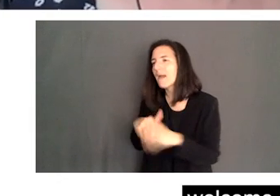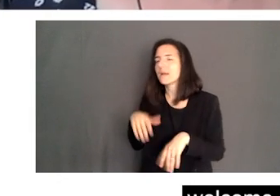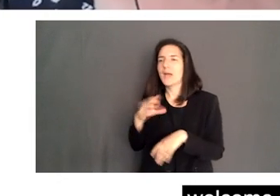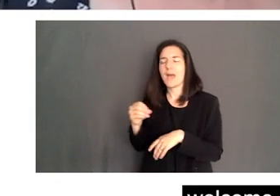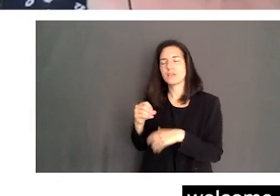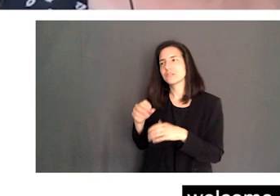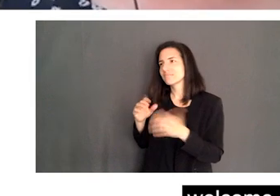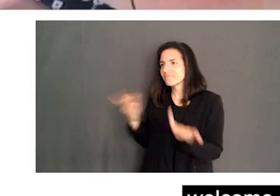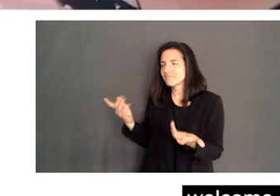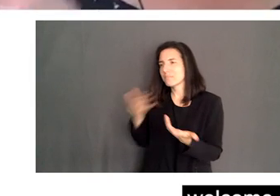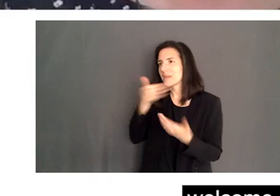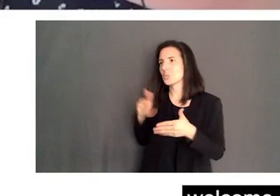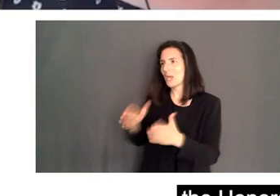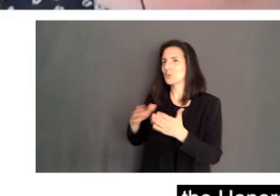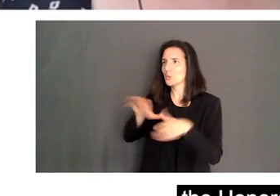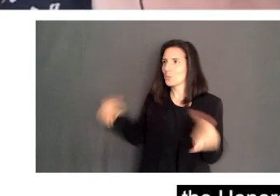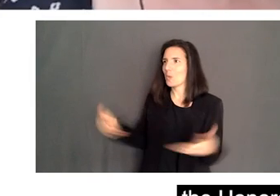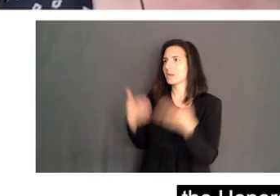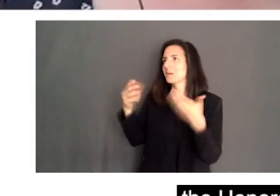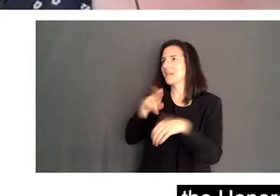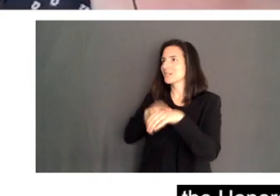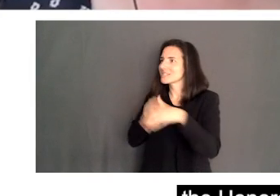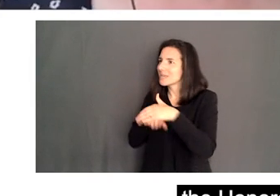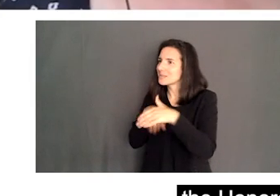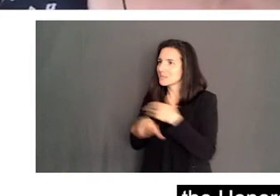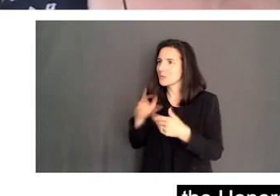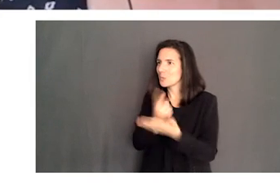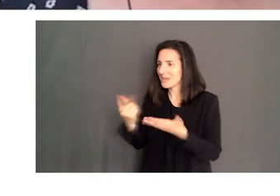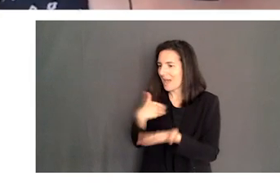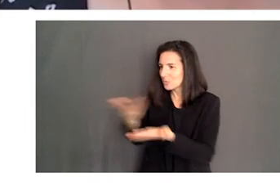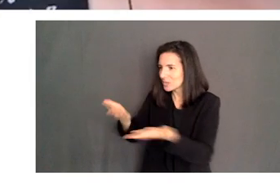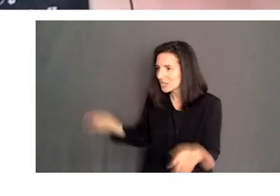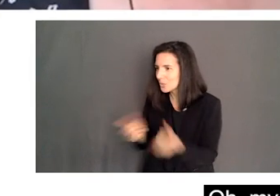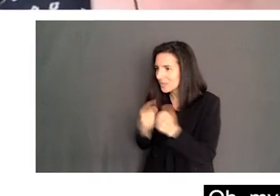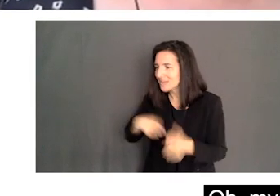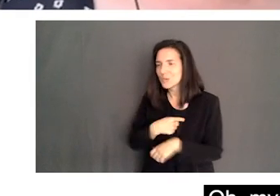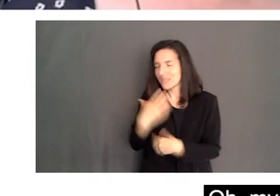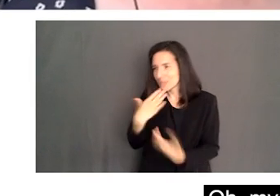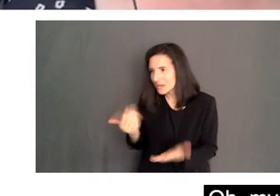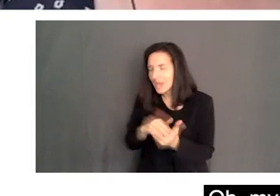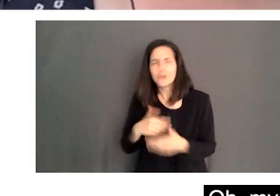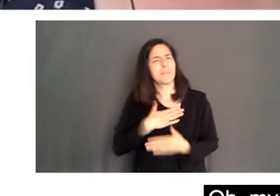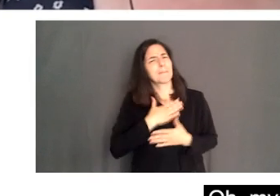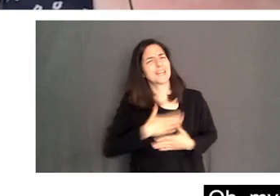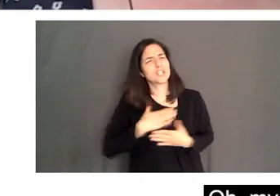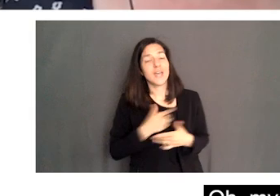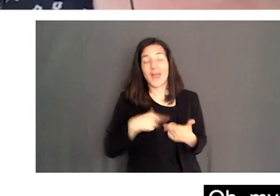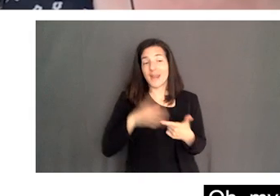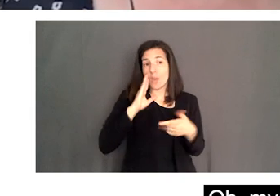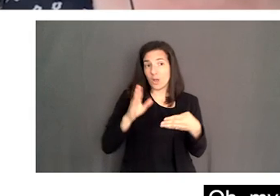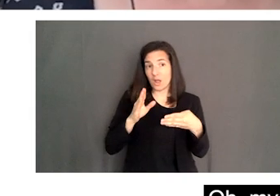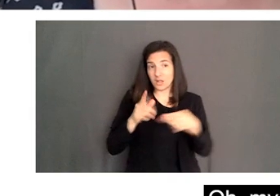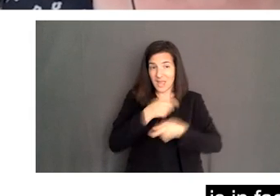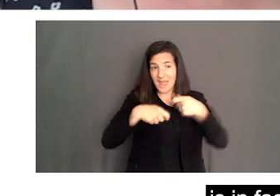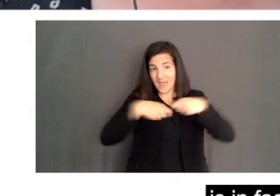Accessibility Week than to have the Honourable Minister Carla Qualtrough with us. So thank you again. Well, my pleasure. And I'll end with